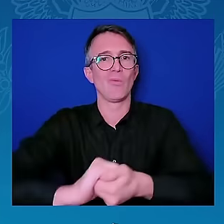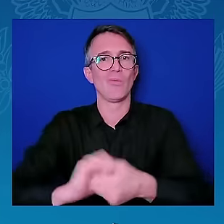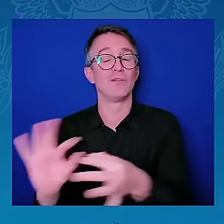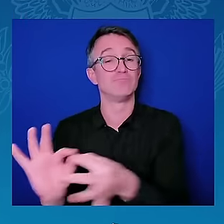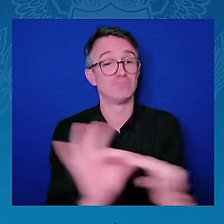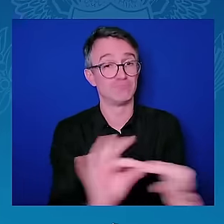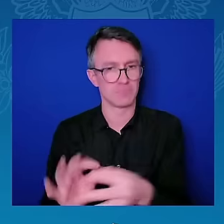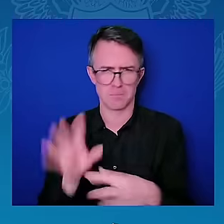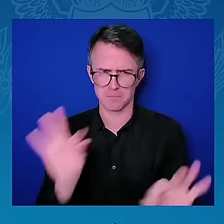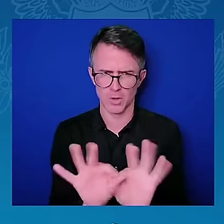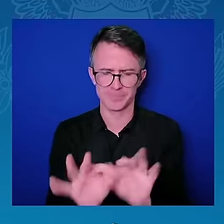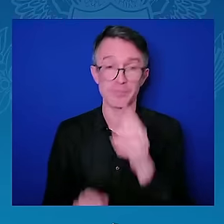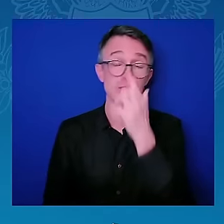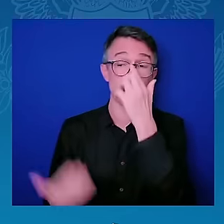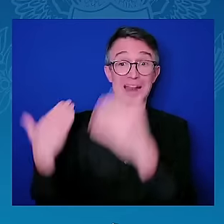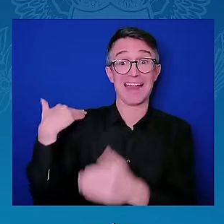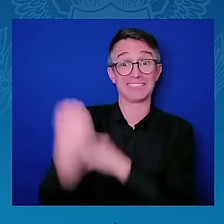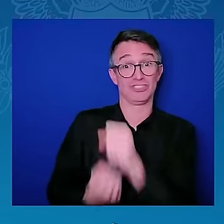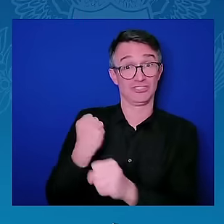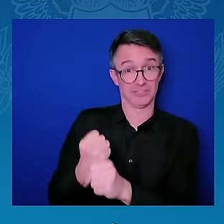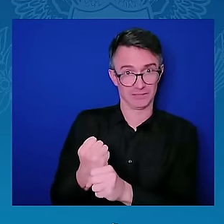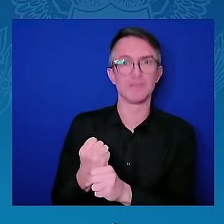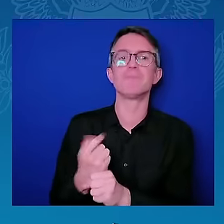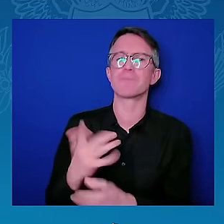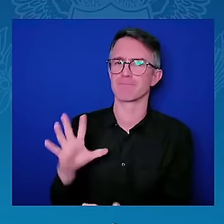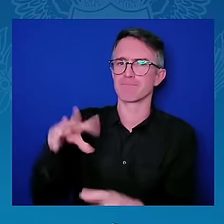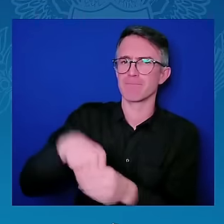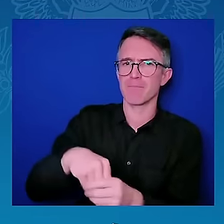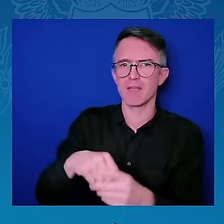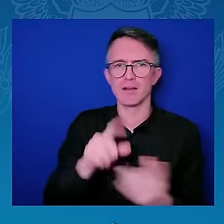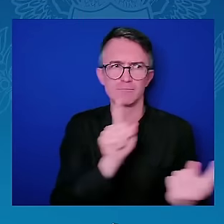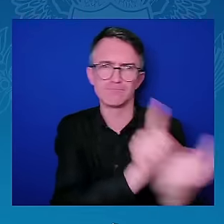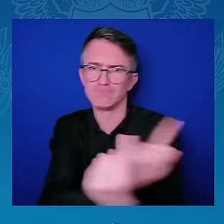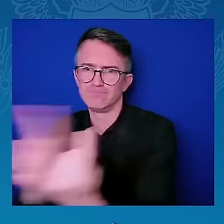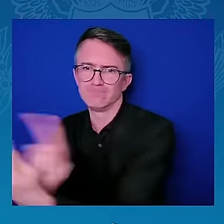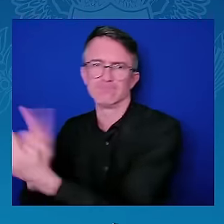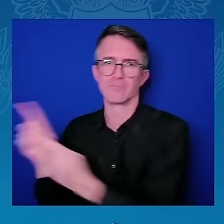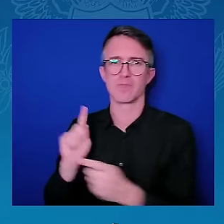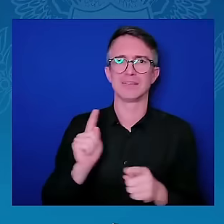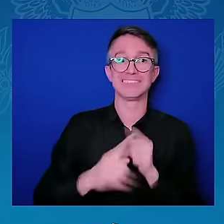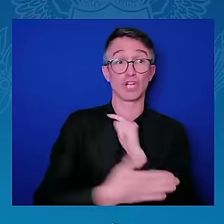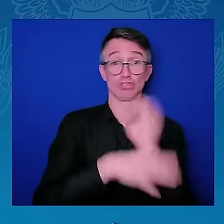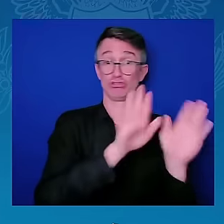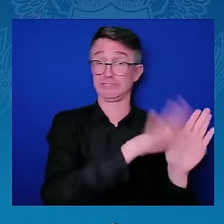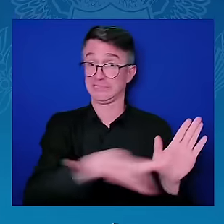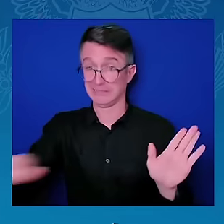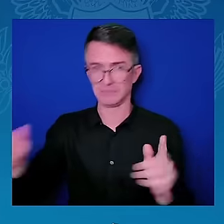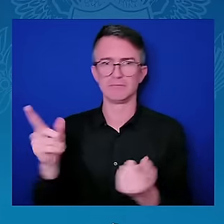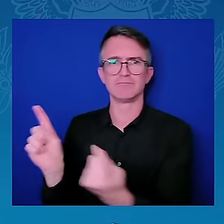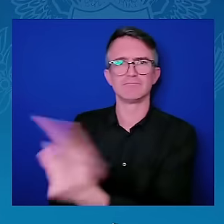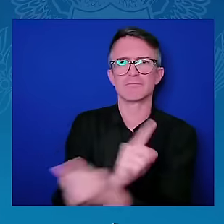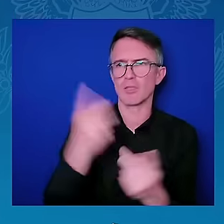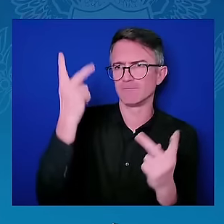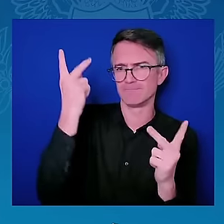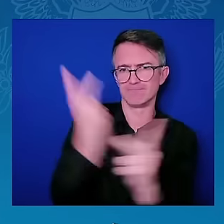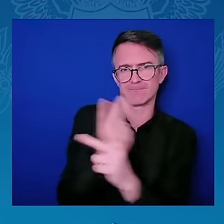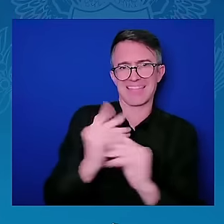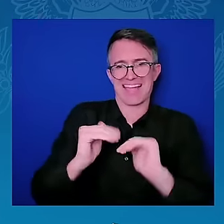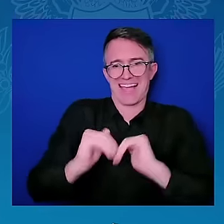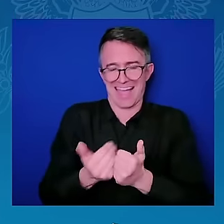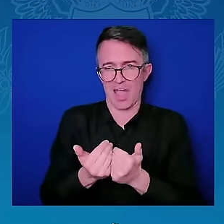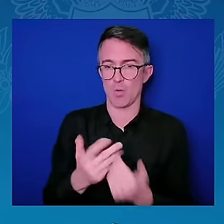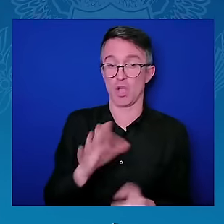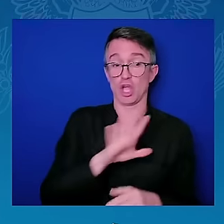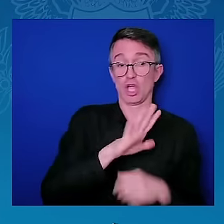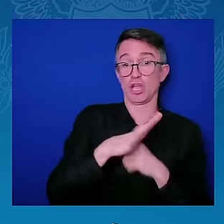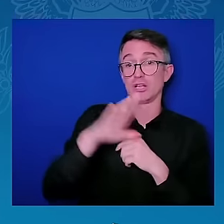And joining her, of course, is our very special guest of honor, President William Ruto of Kenya, a successful businessman in his own right